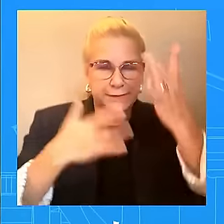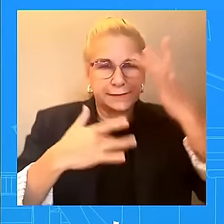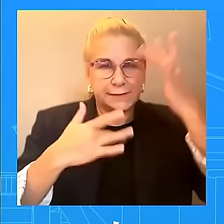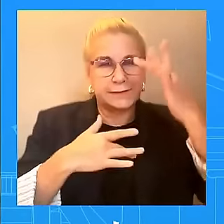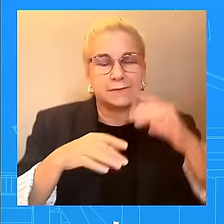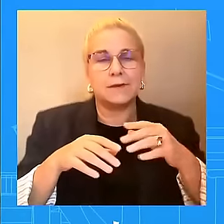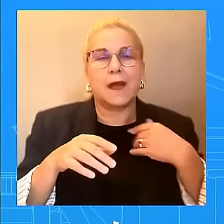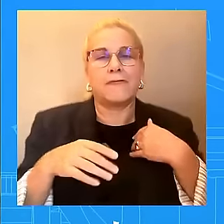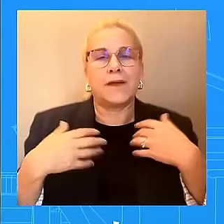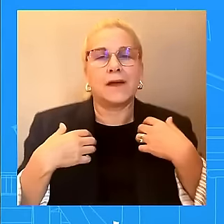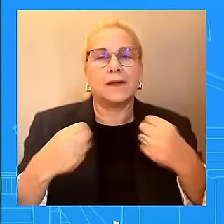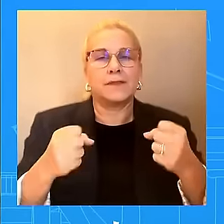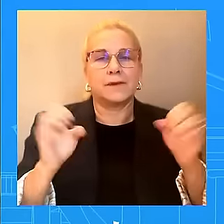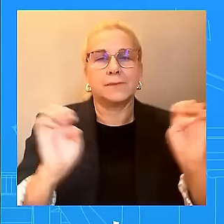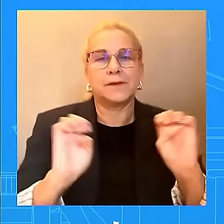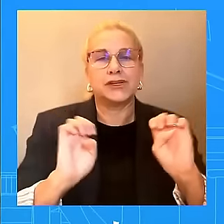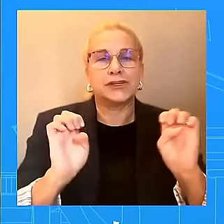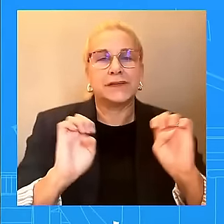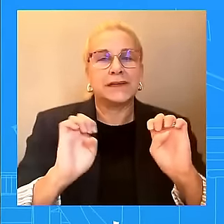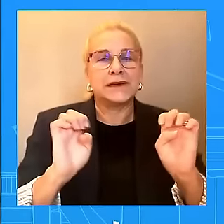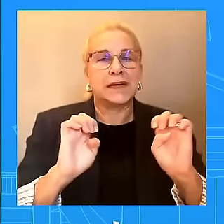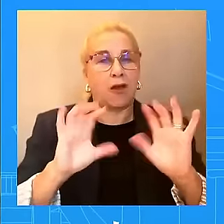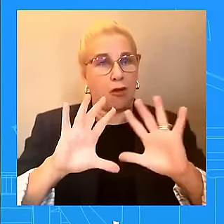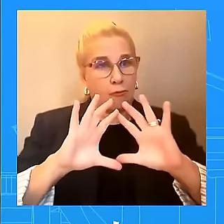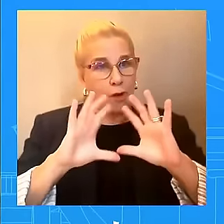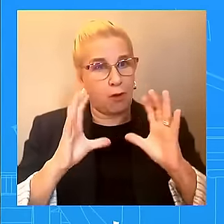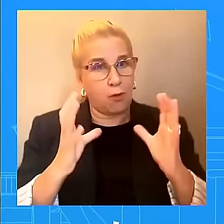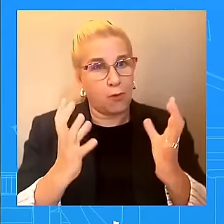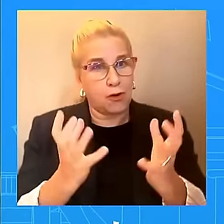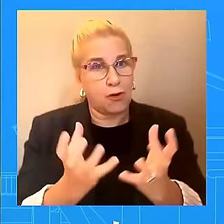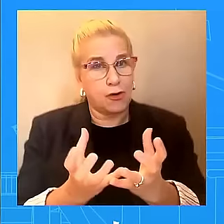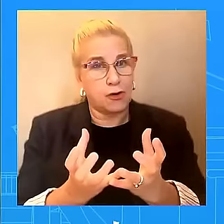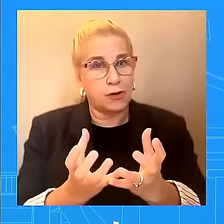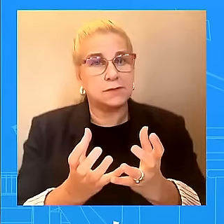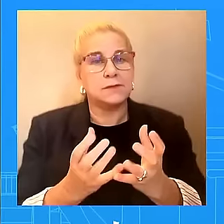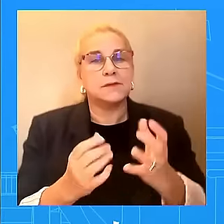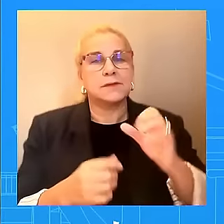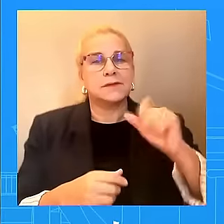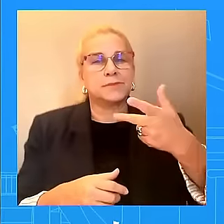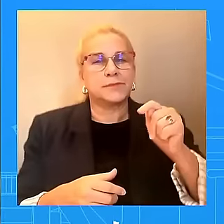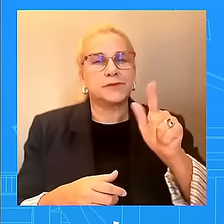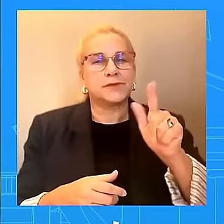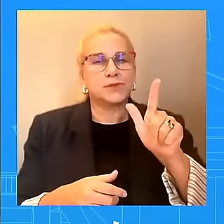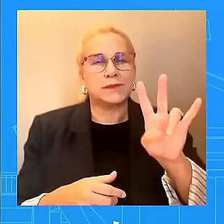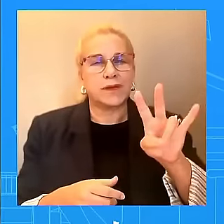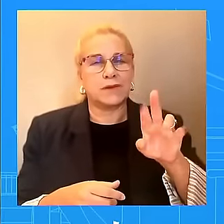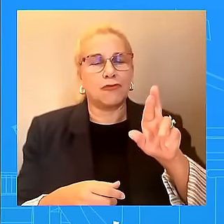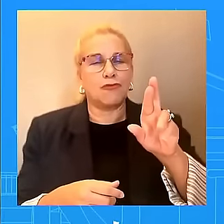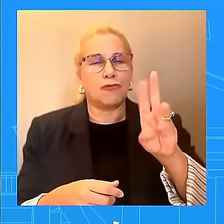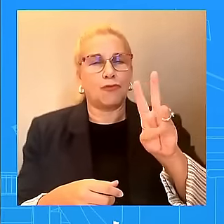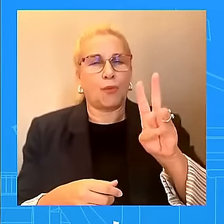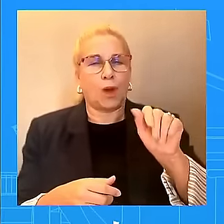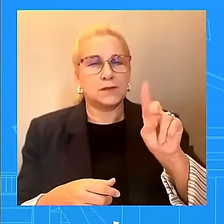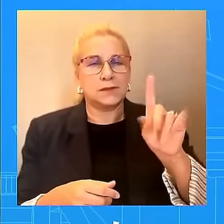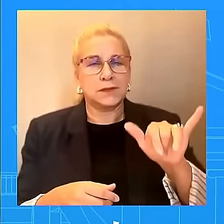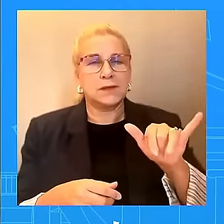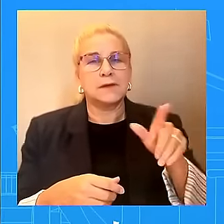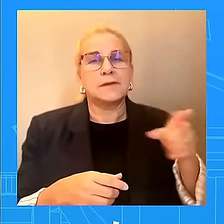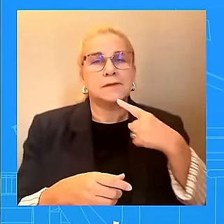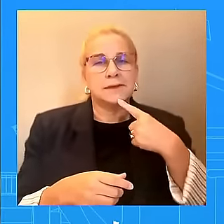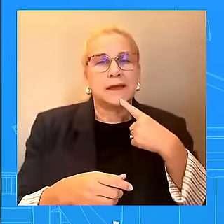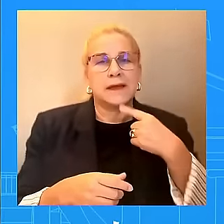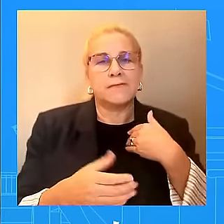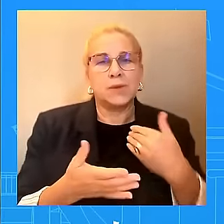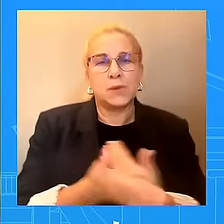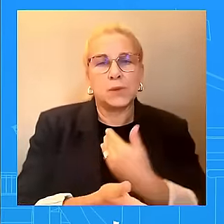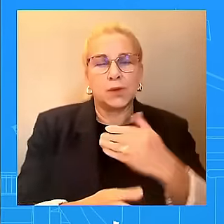of Marburg virus disease, MVD. And the Biden-Harris administration is working closely with the government of Rwanda to end